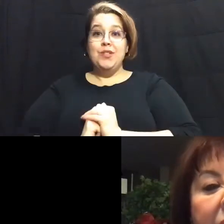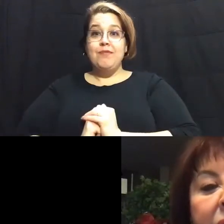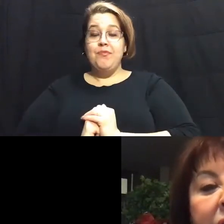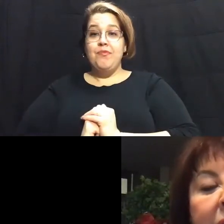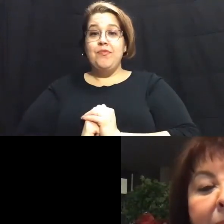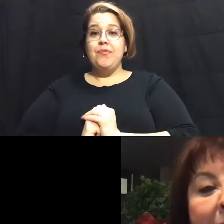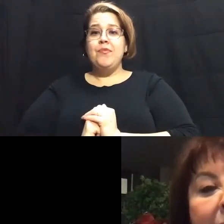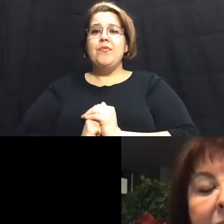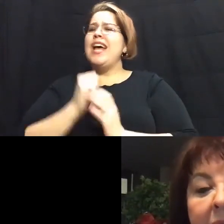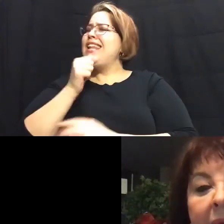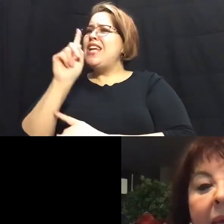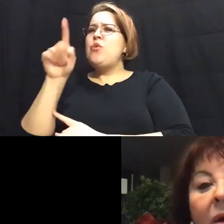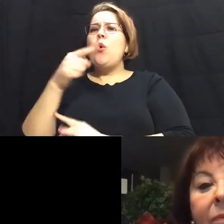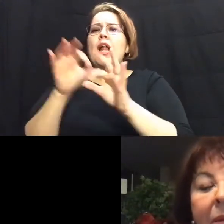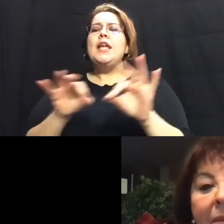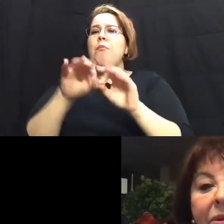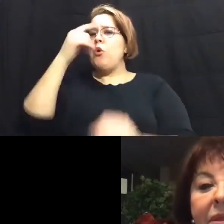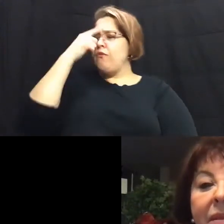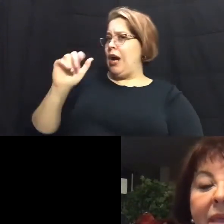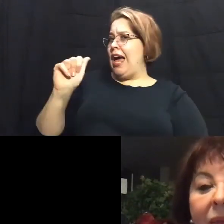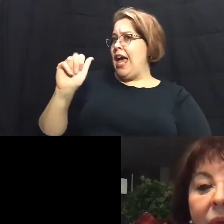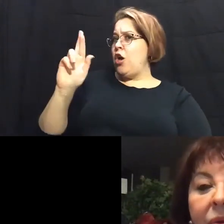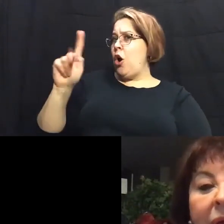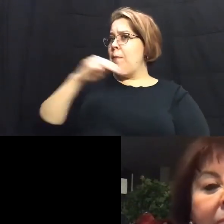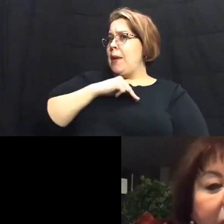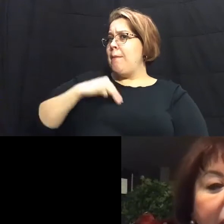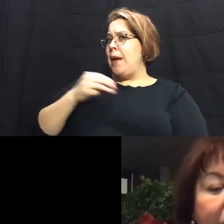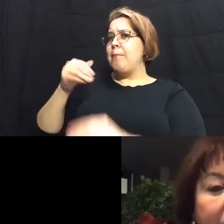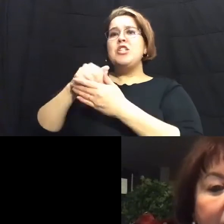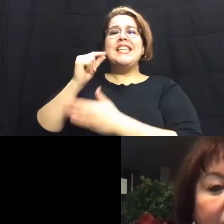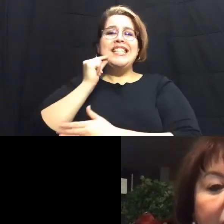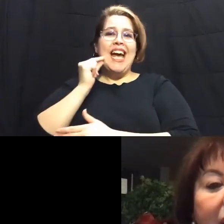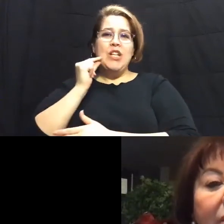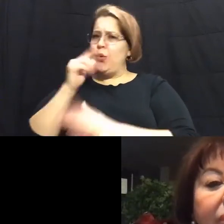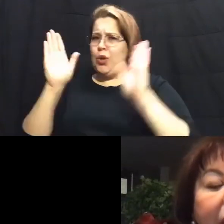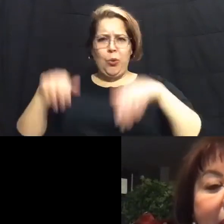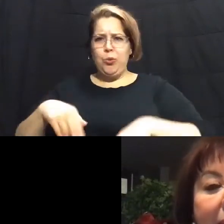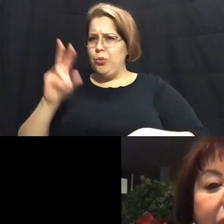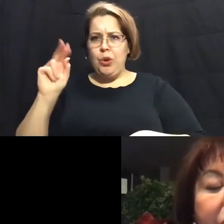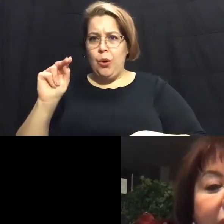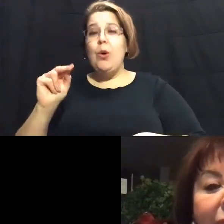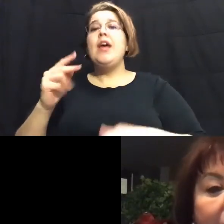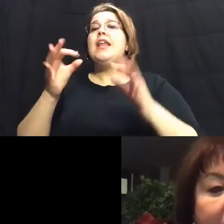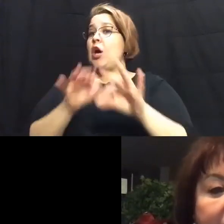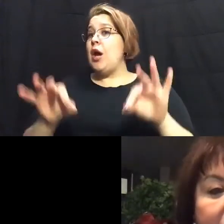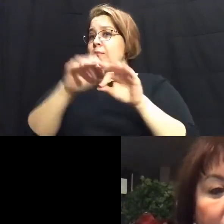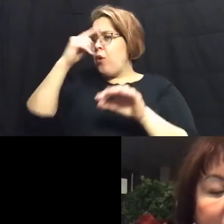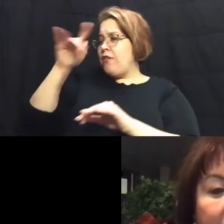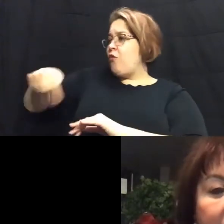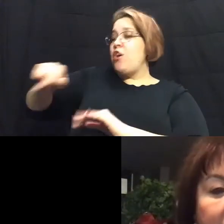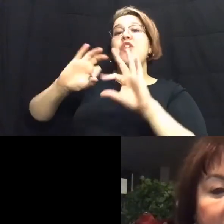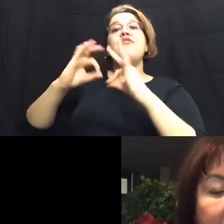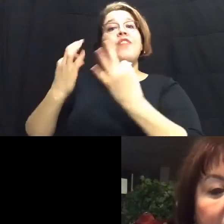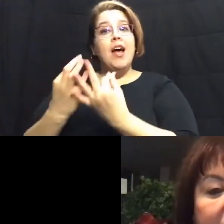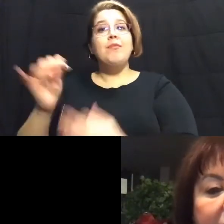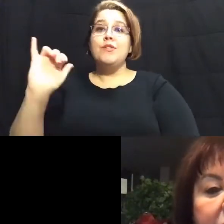they don't just matter to the AARP members in San Antonio and Bexar County. They matter to their families as well.